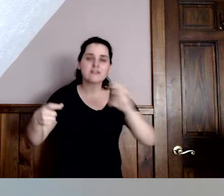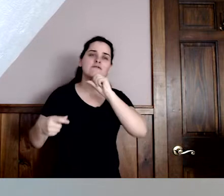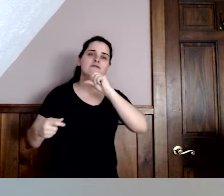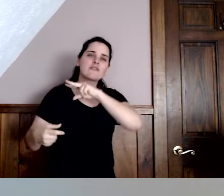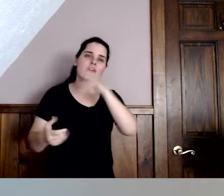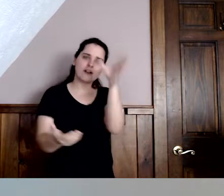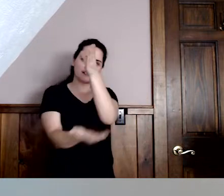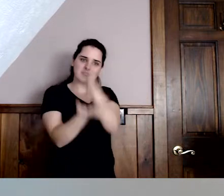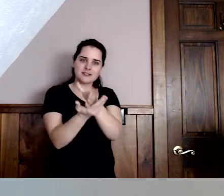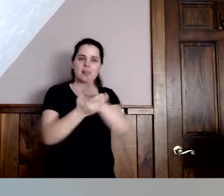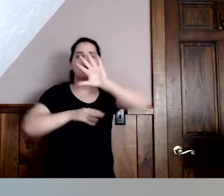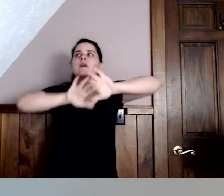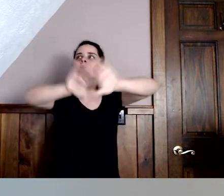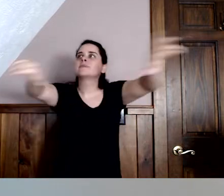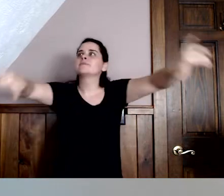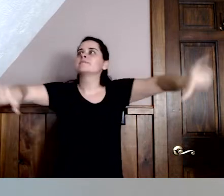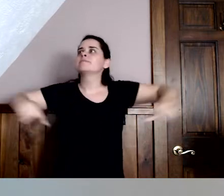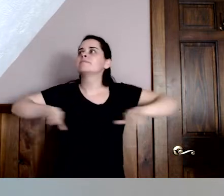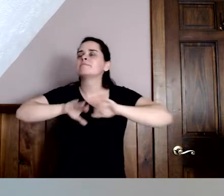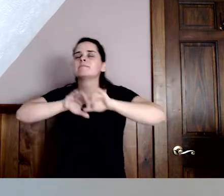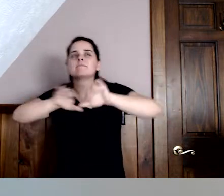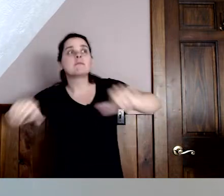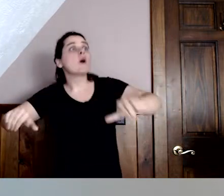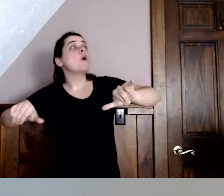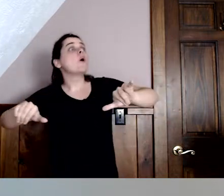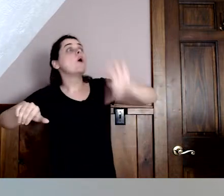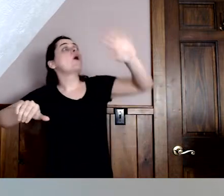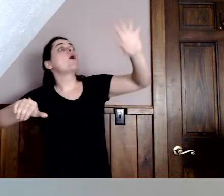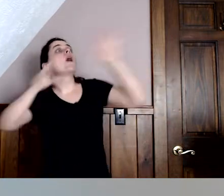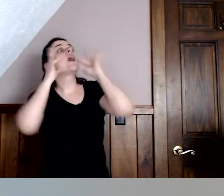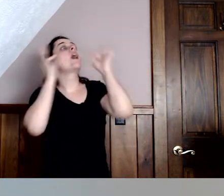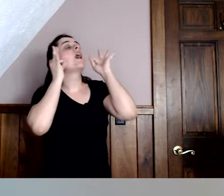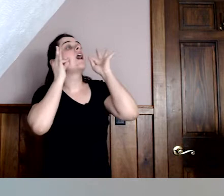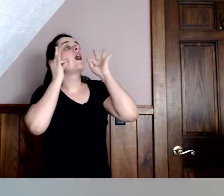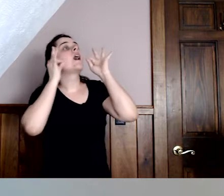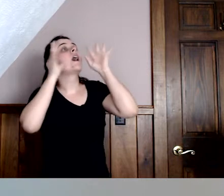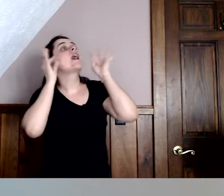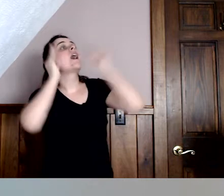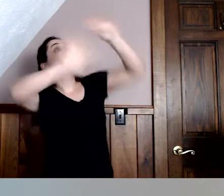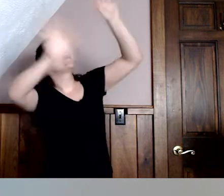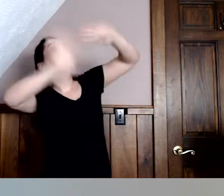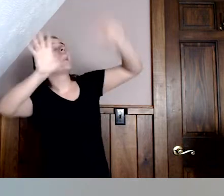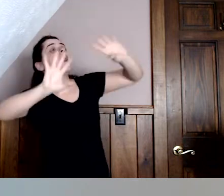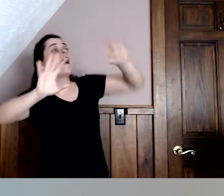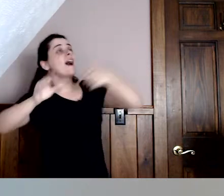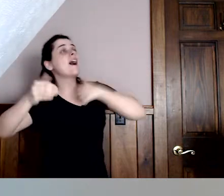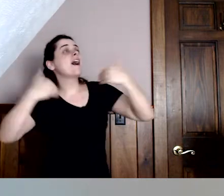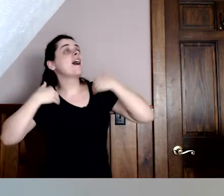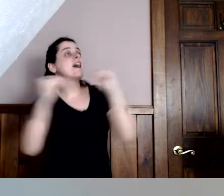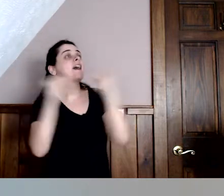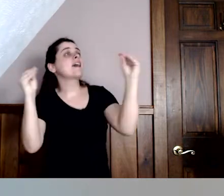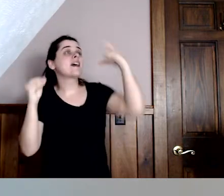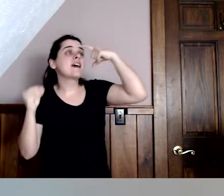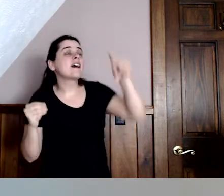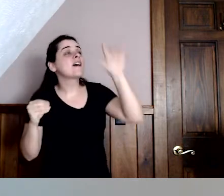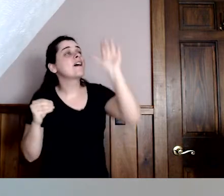have a kiss for Little Bear. It's from his grandmother. Take it to him, will you? Cat,